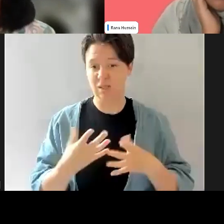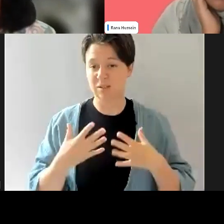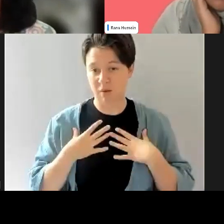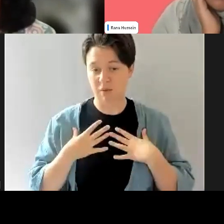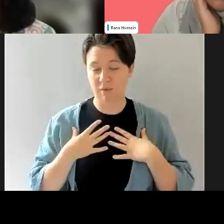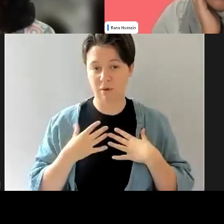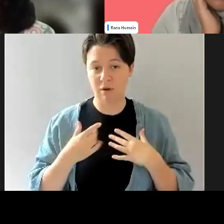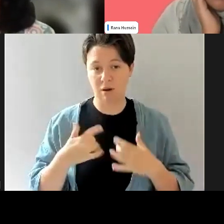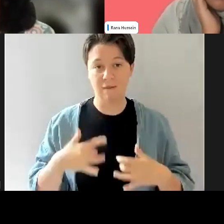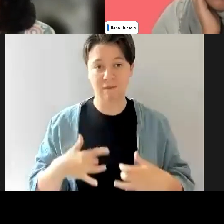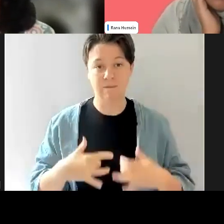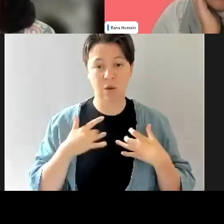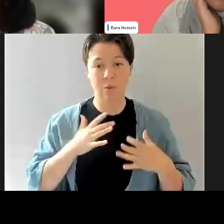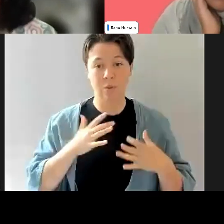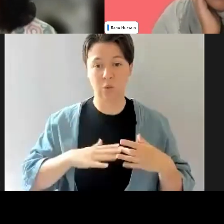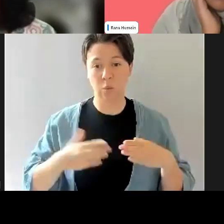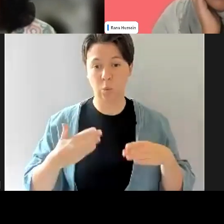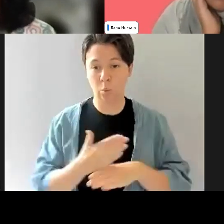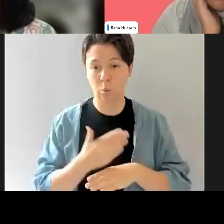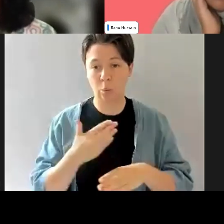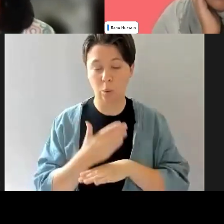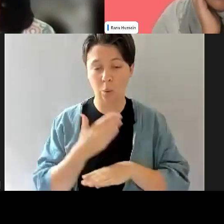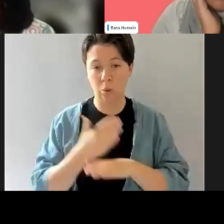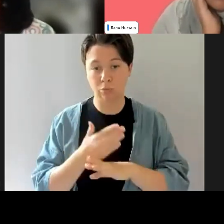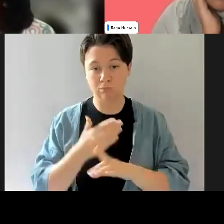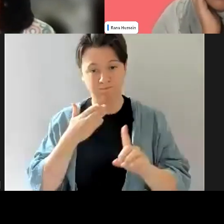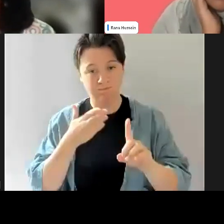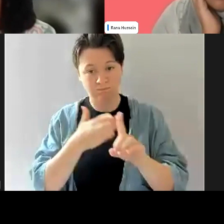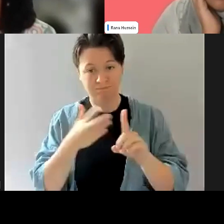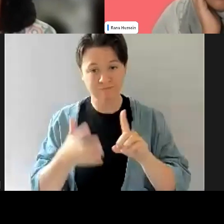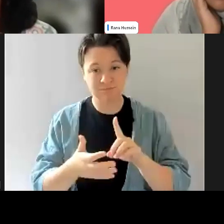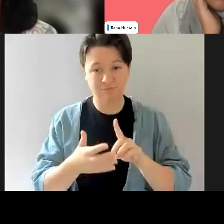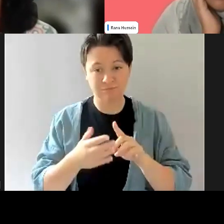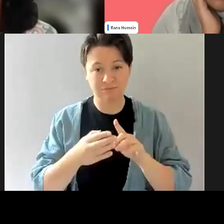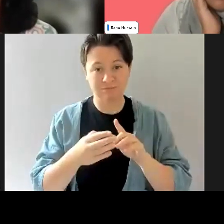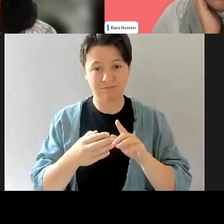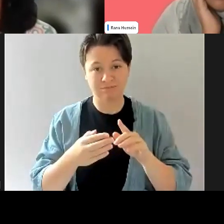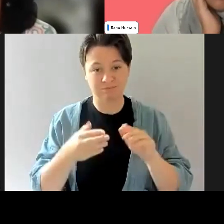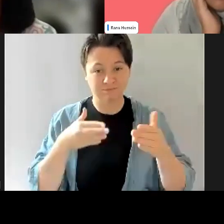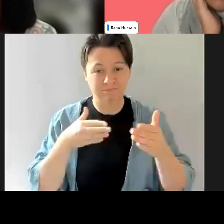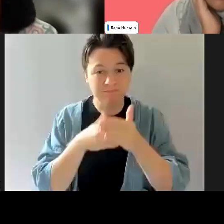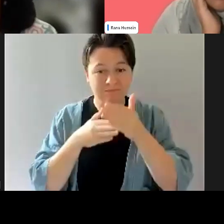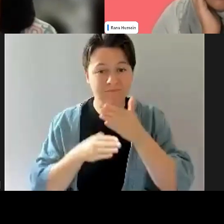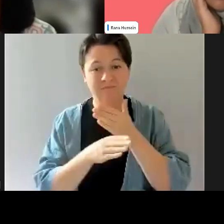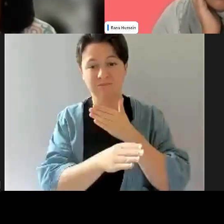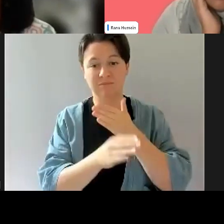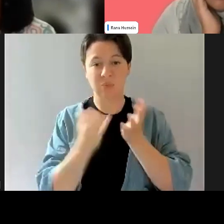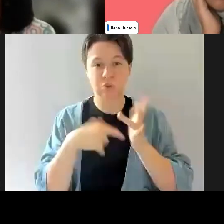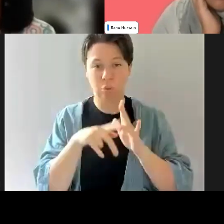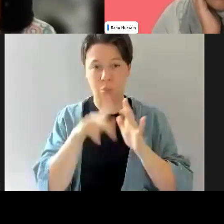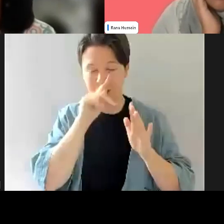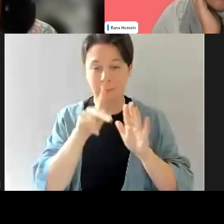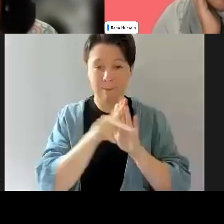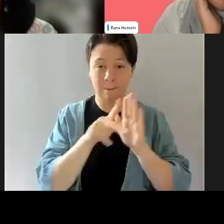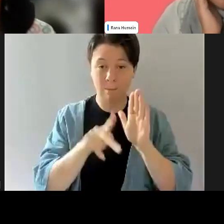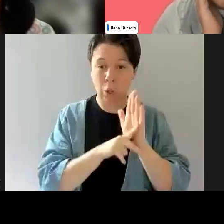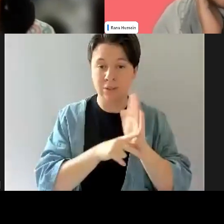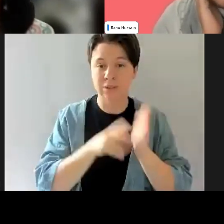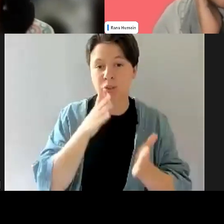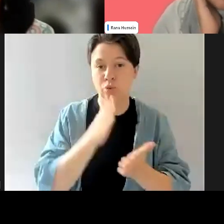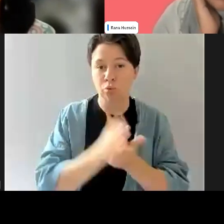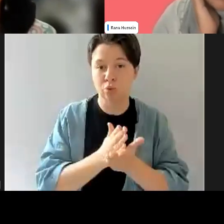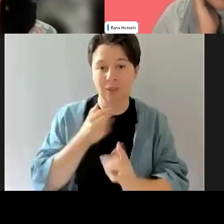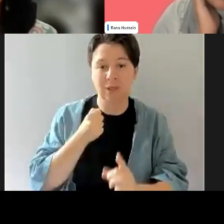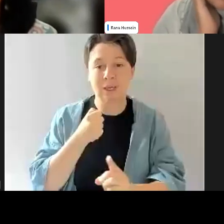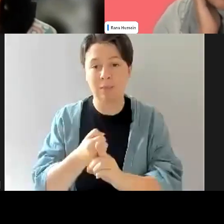and, and I think we've got to work, um, work to address these as well, so that we can have those policies, procedures in place that, um,